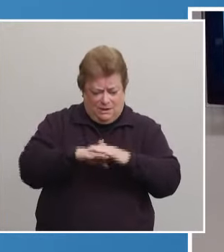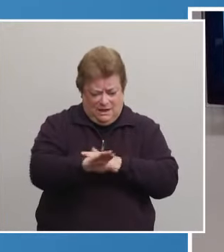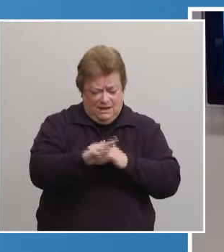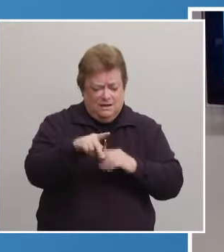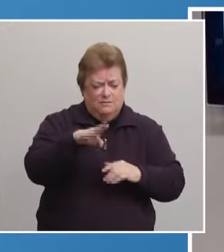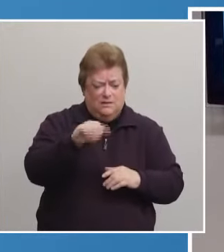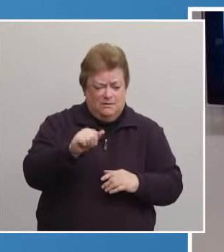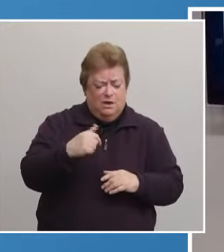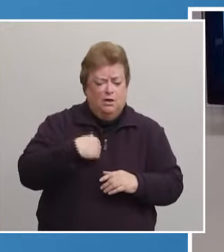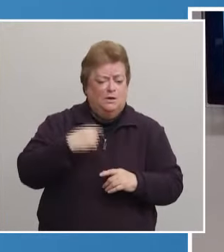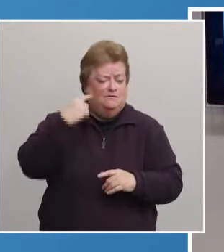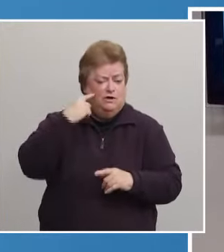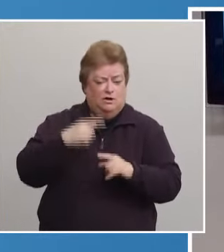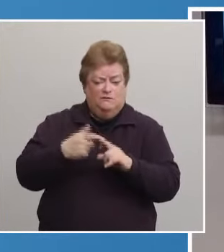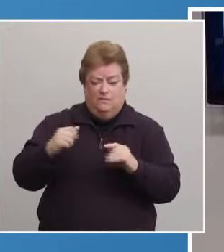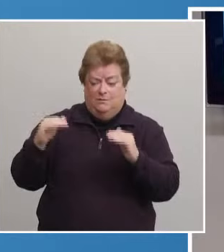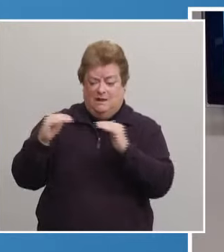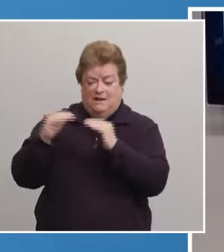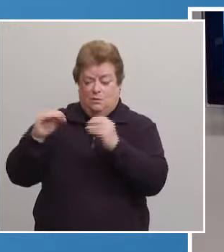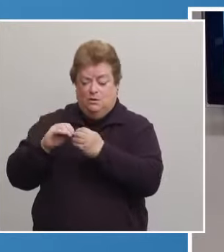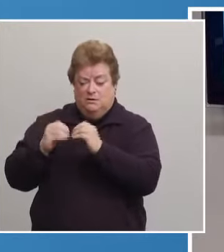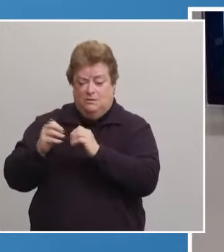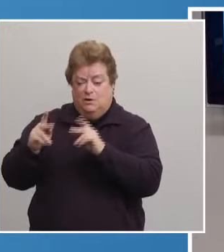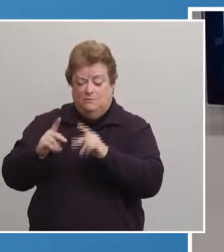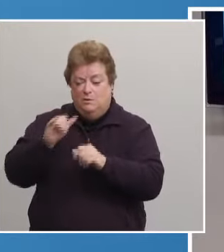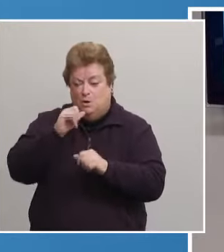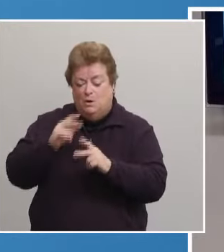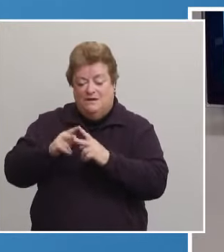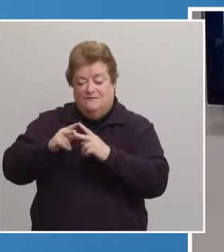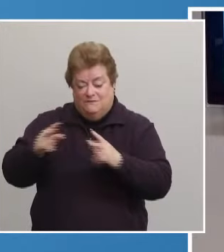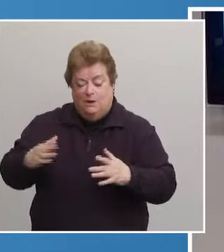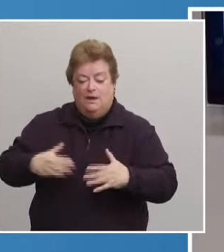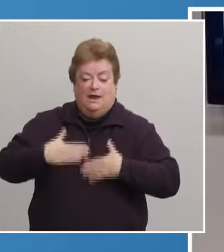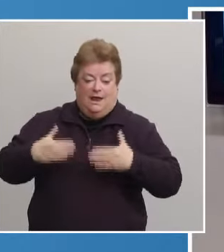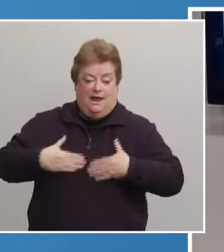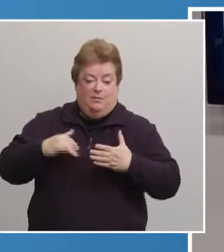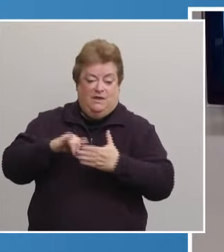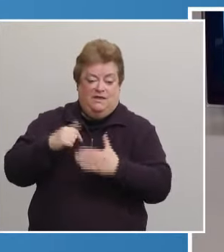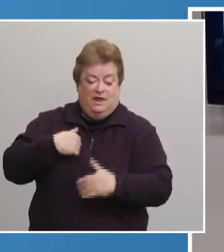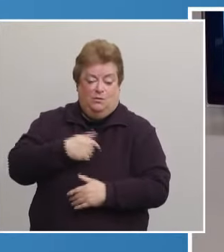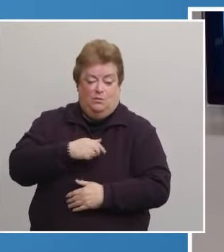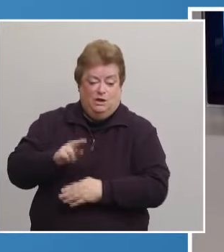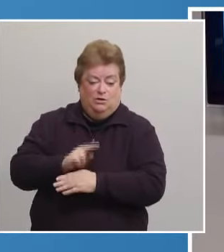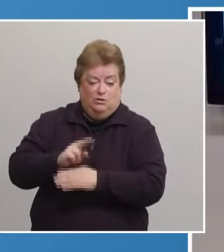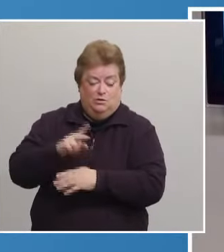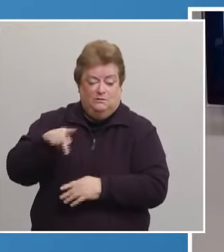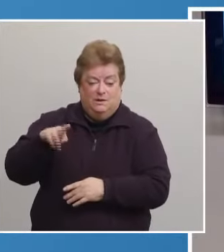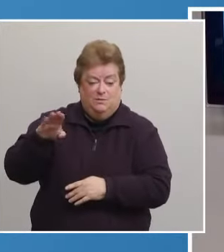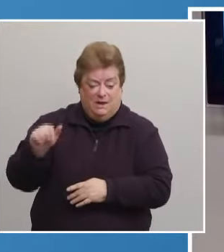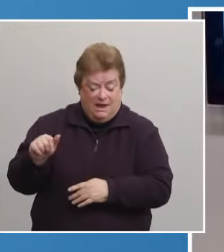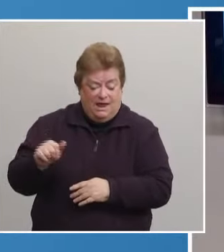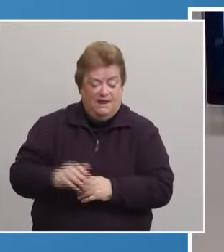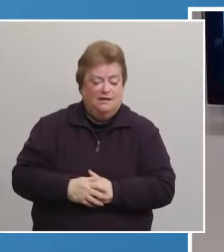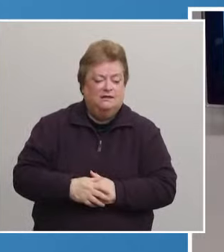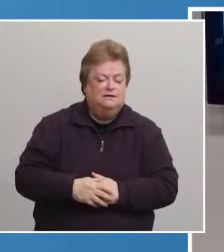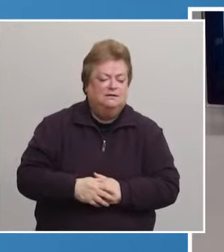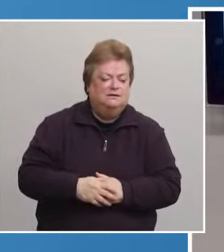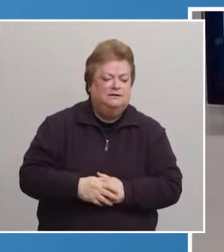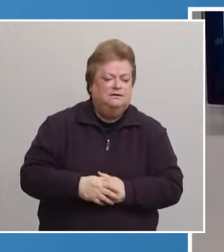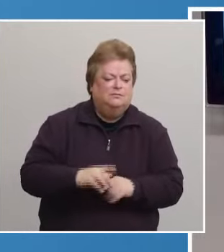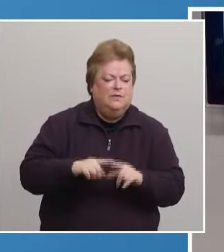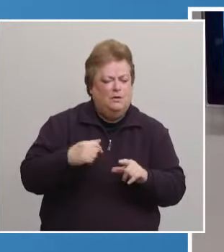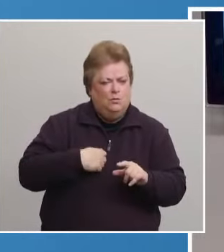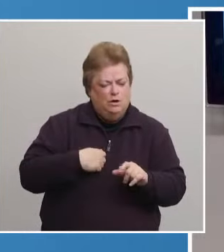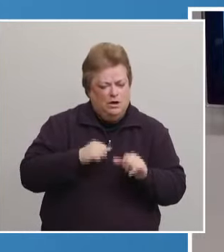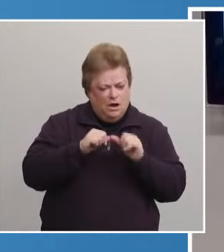from an equal number of people that are really pleased that we're using PBA and think it will work well. But we're constantly